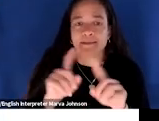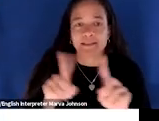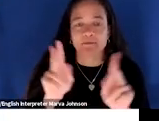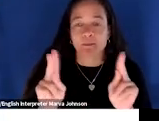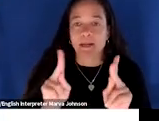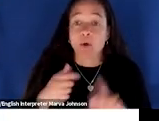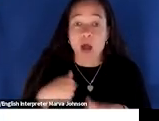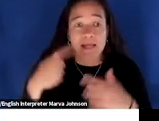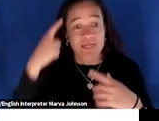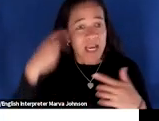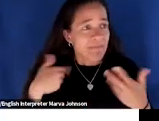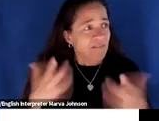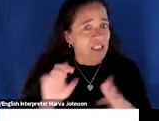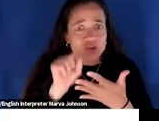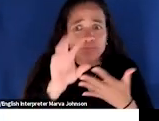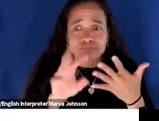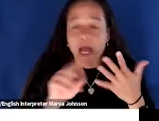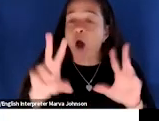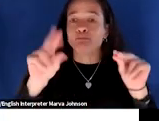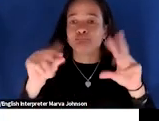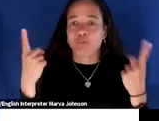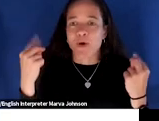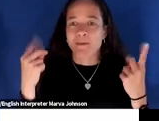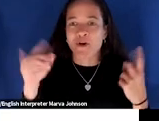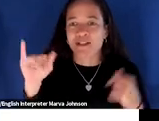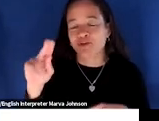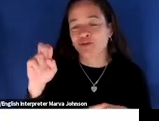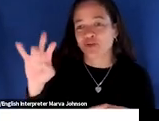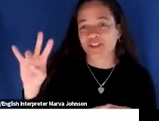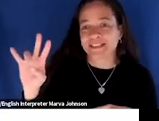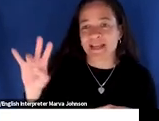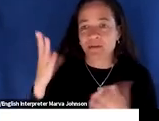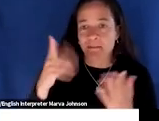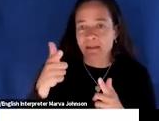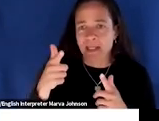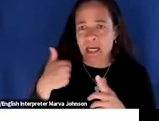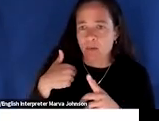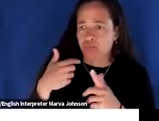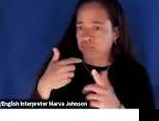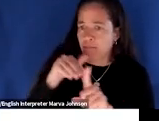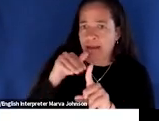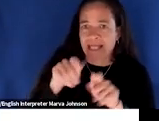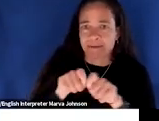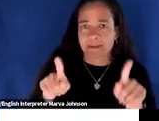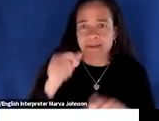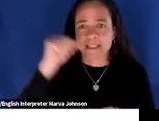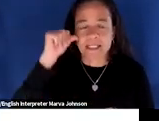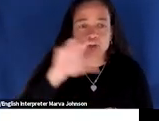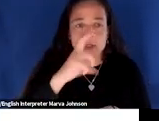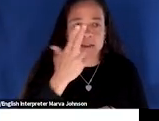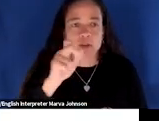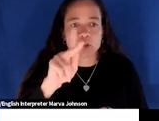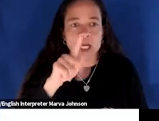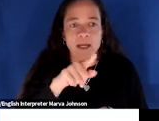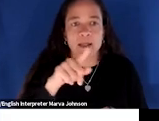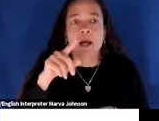uh oh no one more one more june the 7th and maybe you saw this in the little reminder we sent out yesterday our friend chuck babington former white house